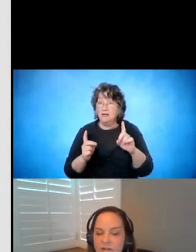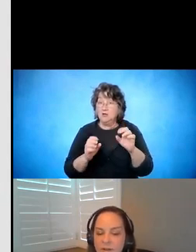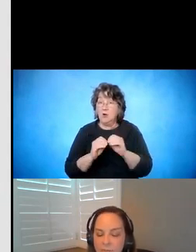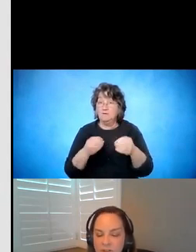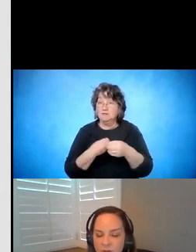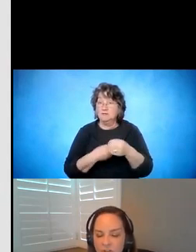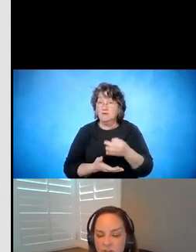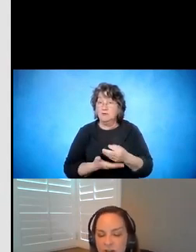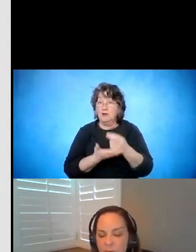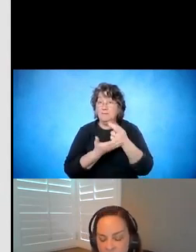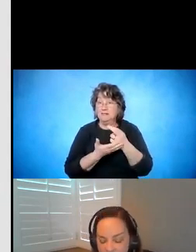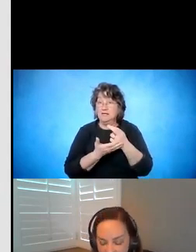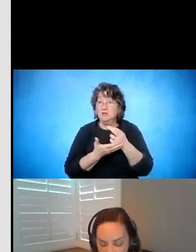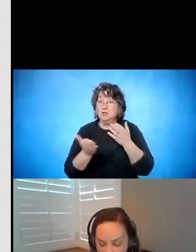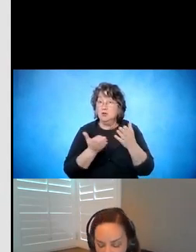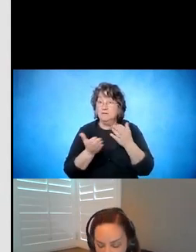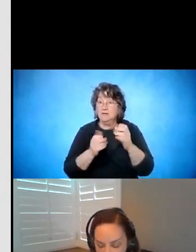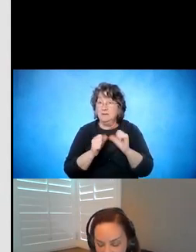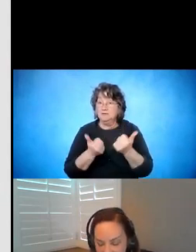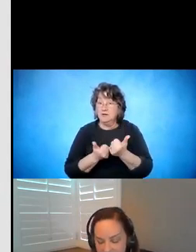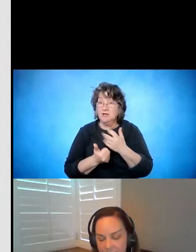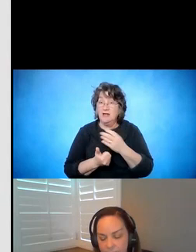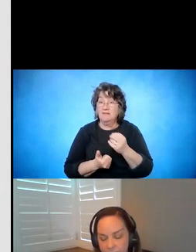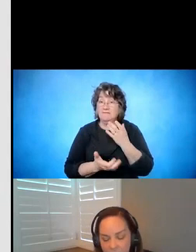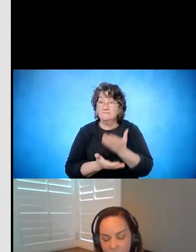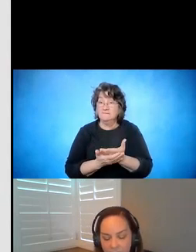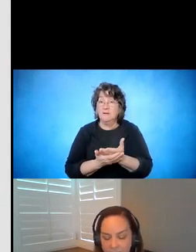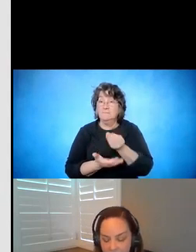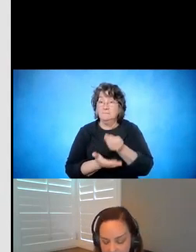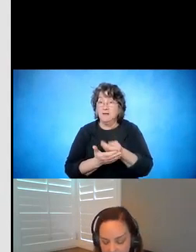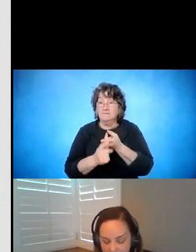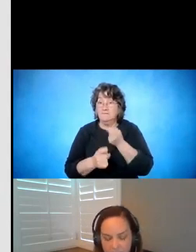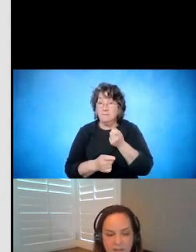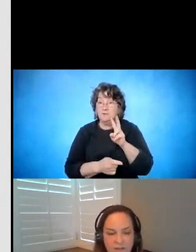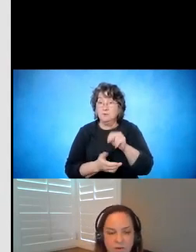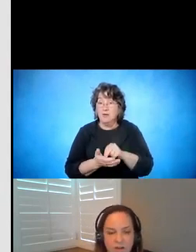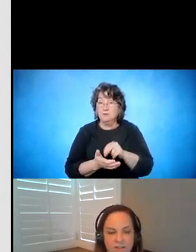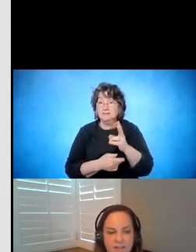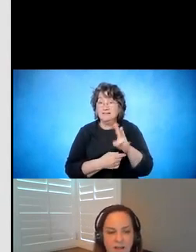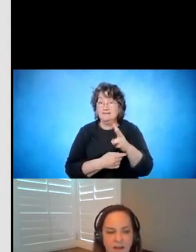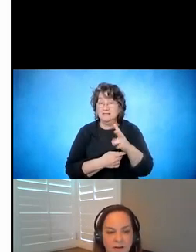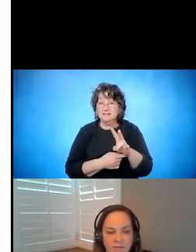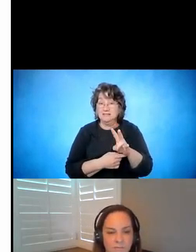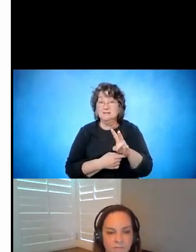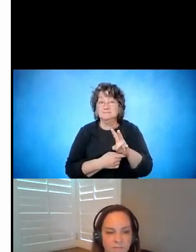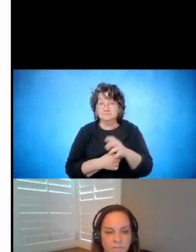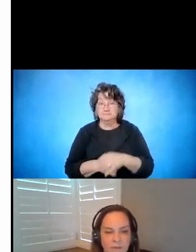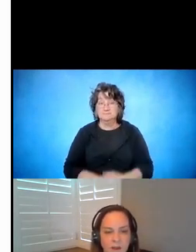Administration, and it was funded in 2017. And let's go to the next slide.